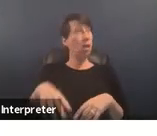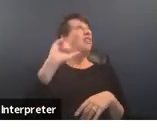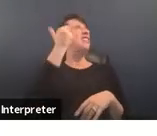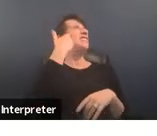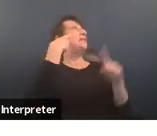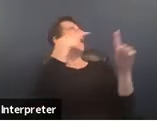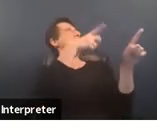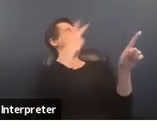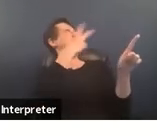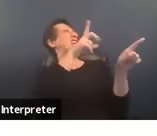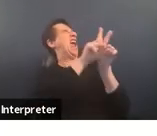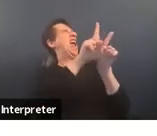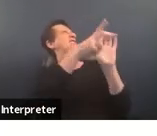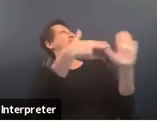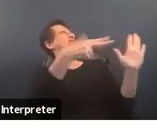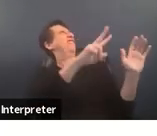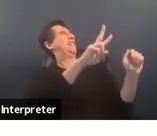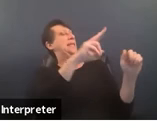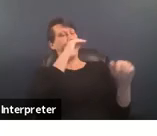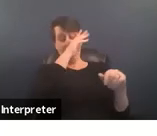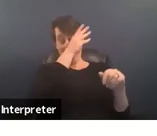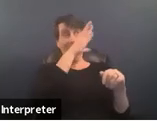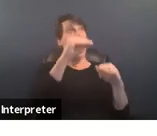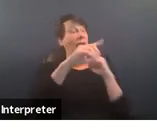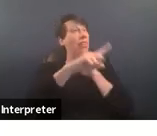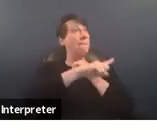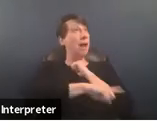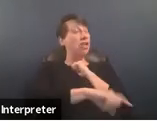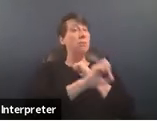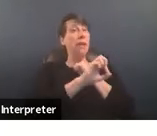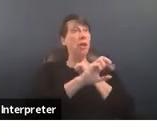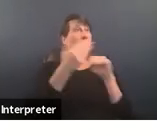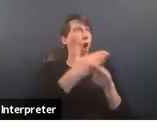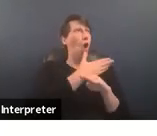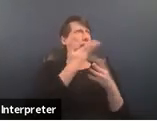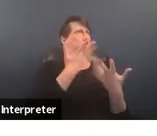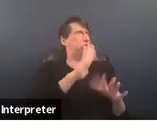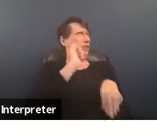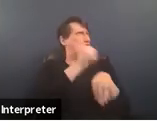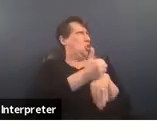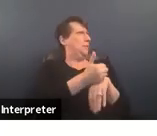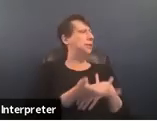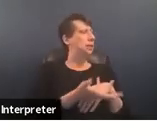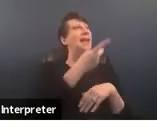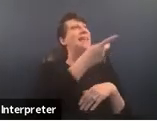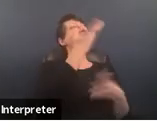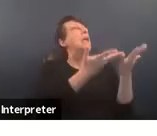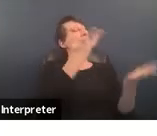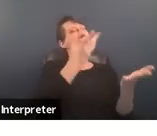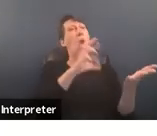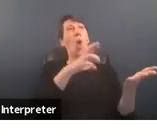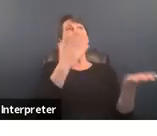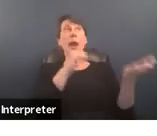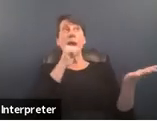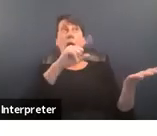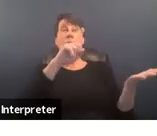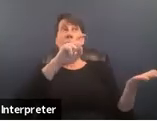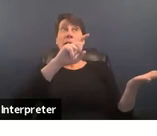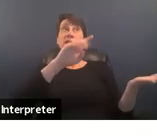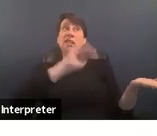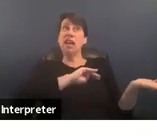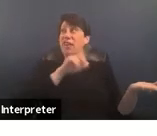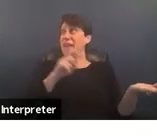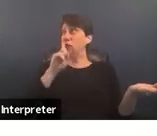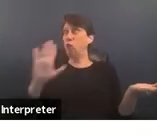seen as the victim and the punishments are predetermined right and they may or may not meet the needs of the survivor